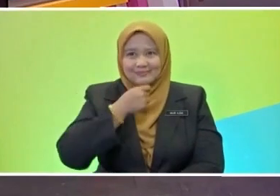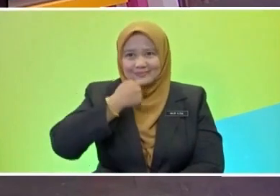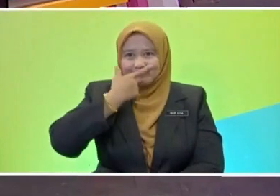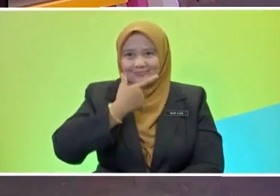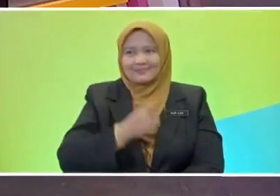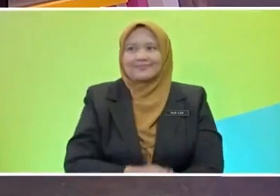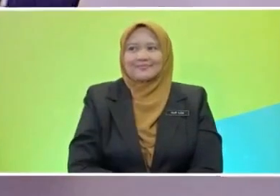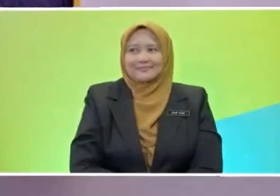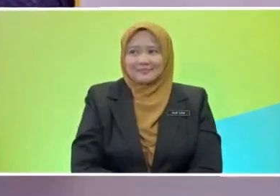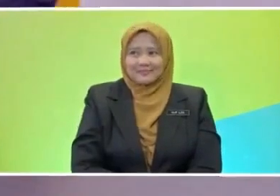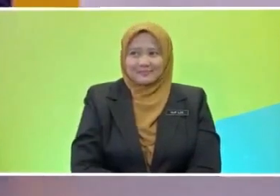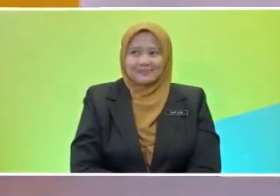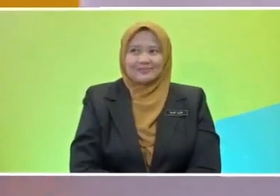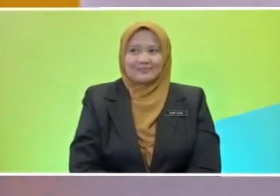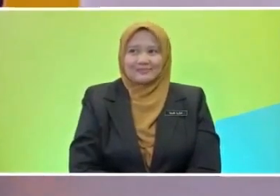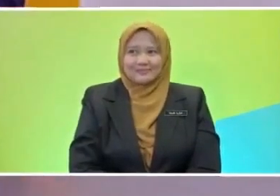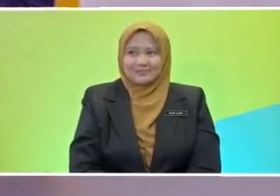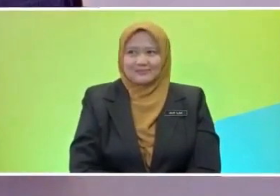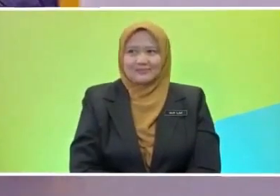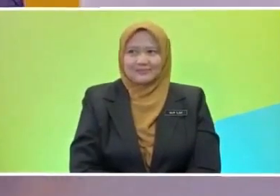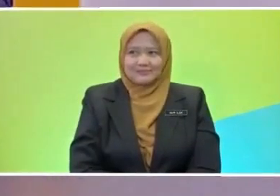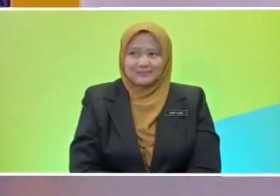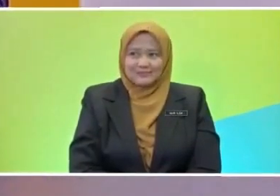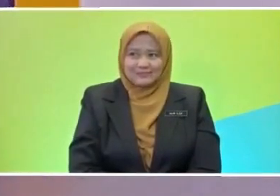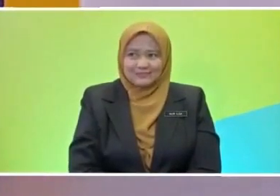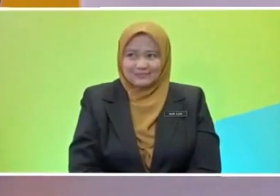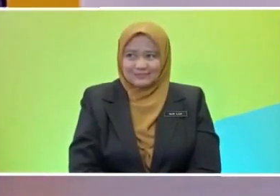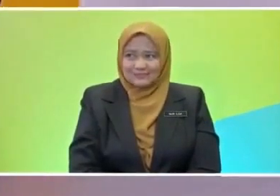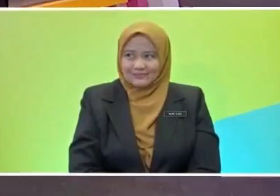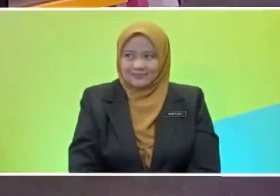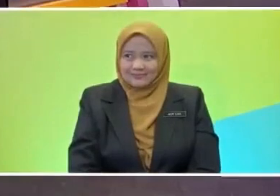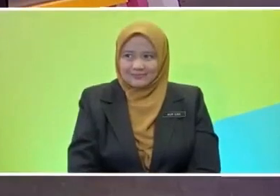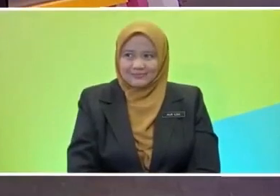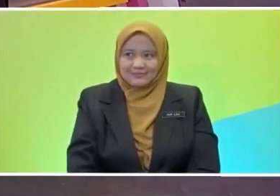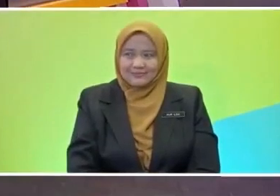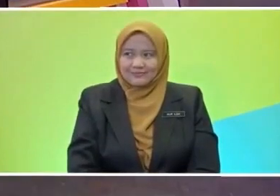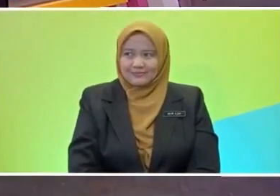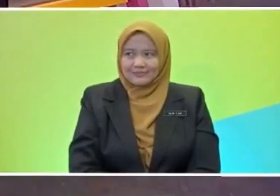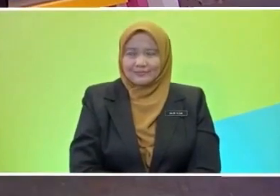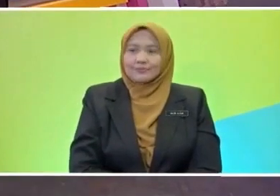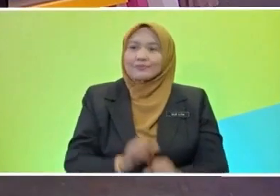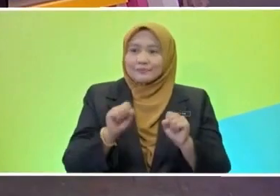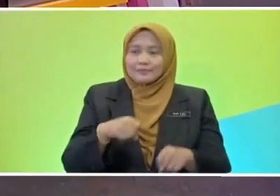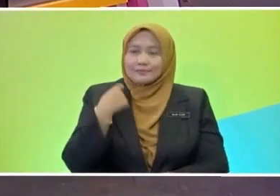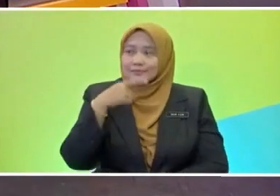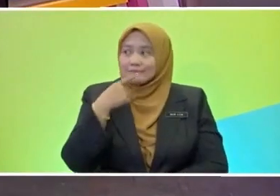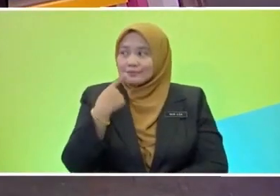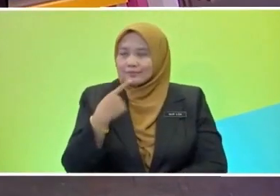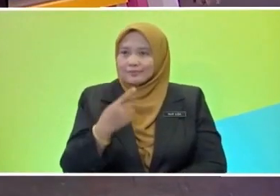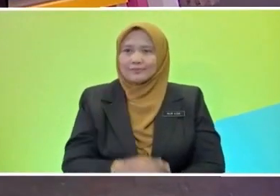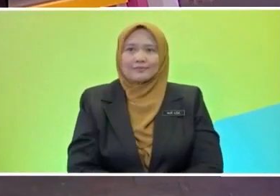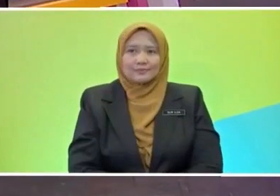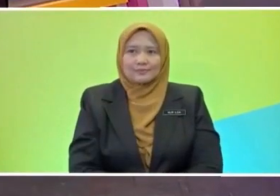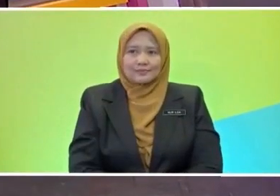a smiley over here. Okay. God, my name is not here, teacher. Okay. So, the poem... Can we get a volunteer to do number two? Okay.